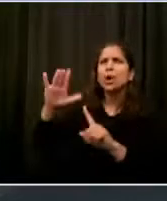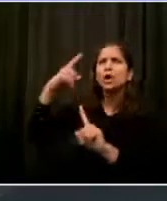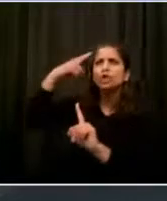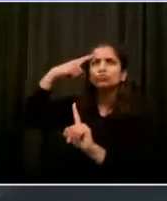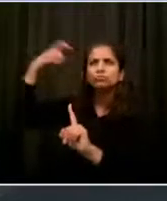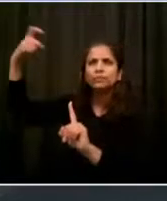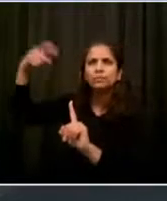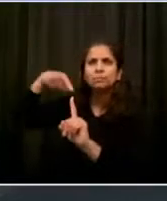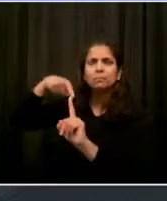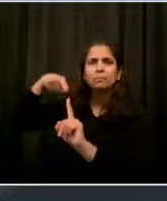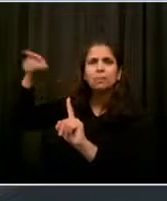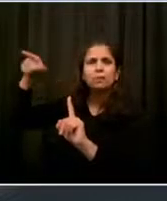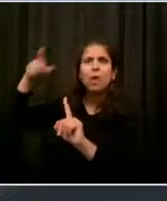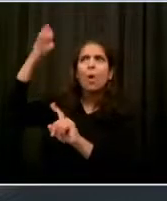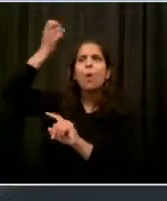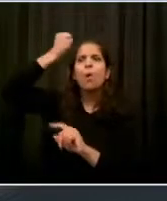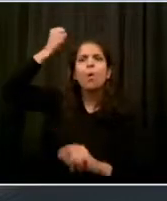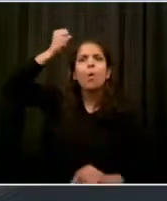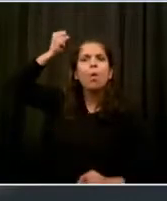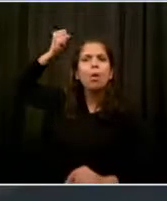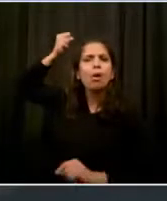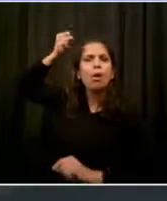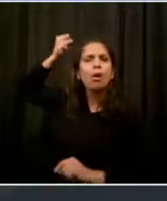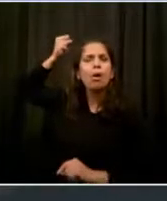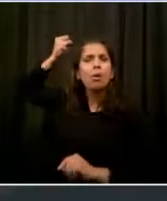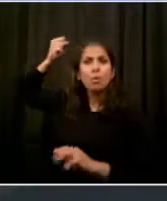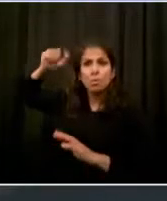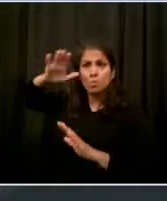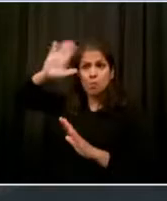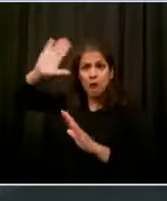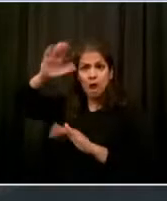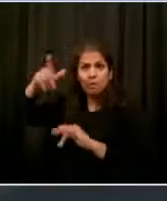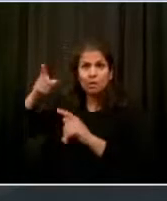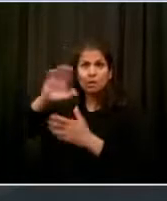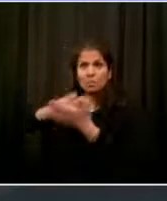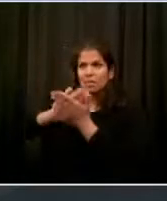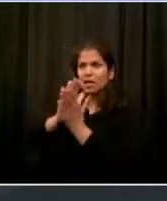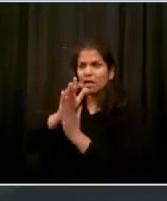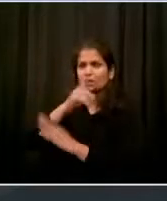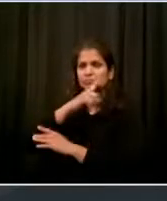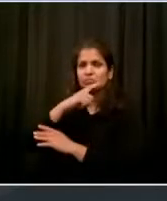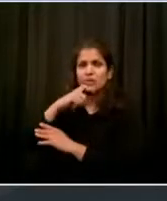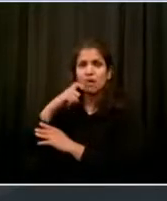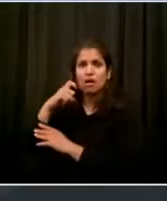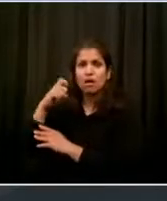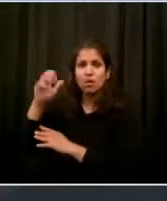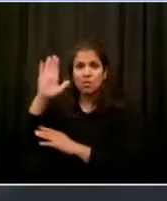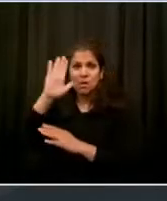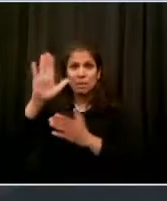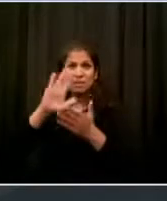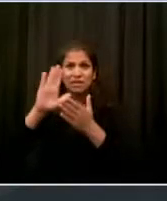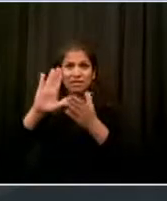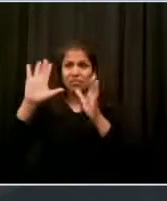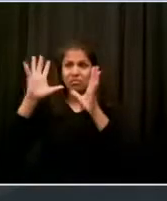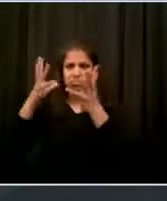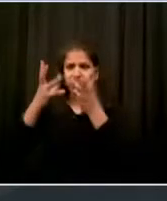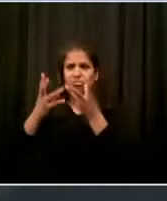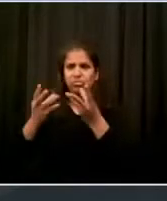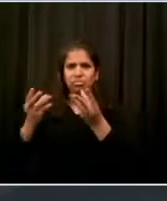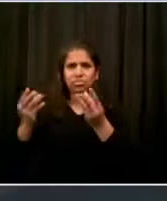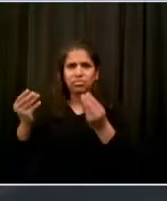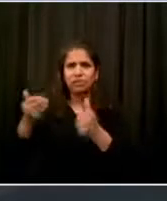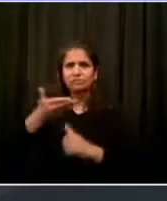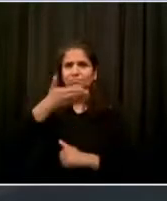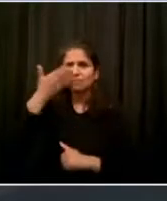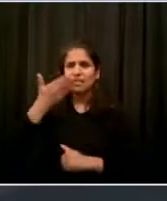and then run? Does it stink like rotten meat or crust and sugar over like a